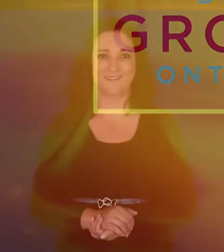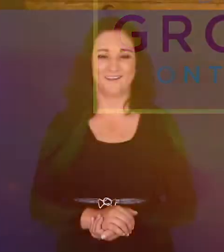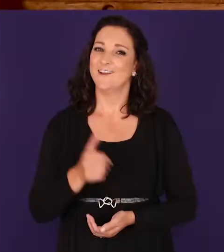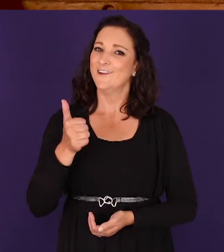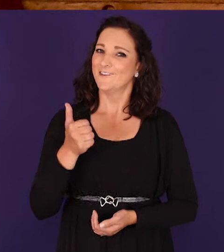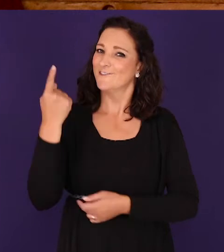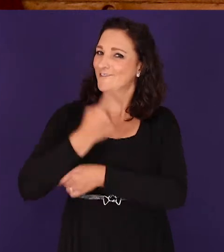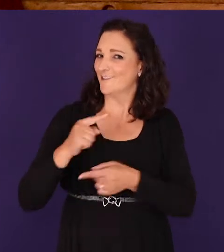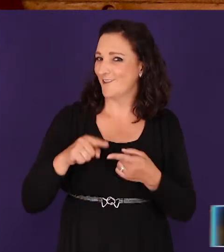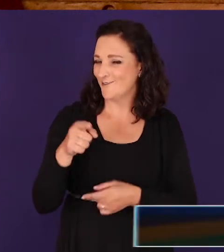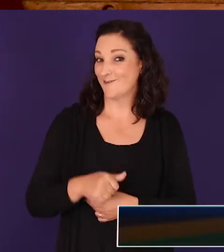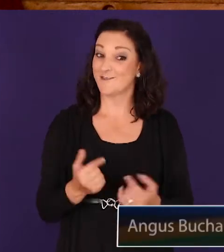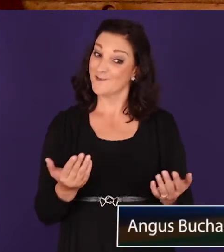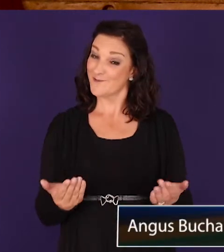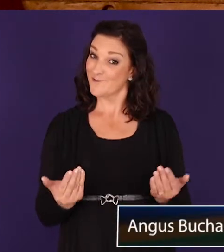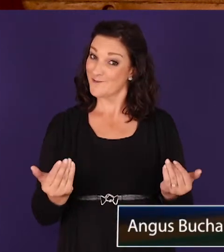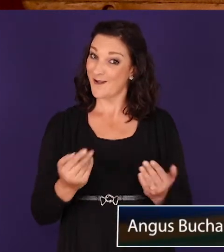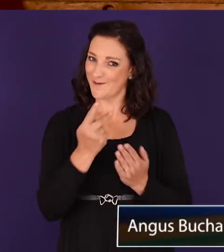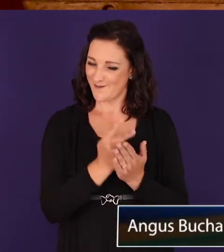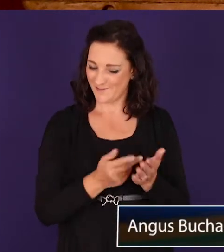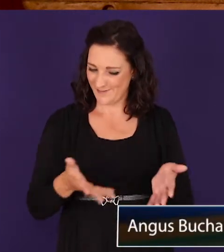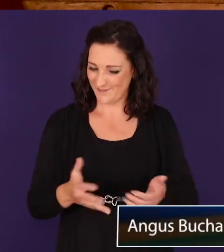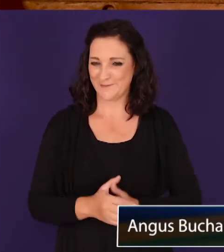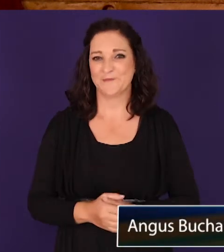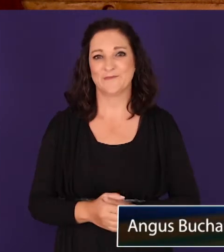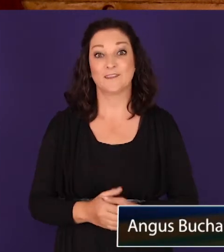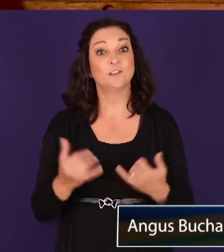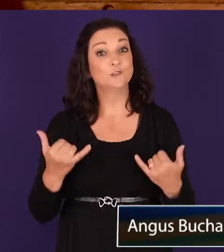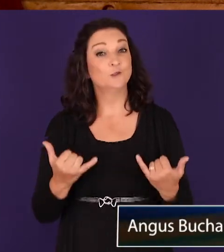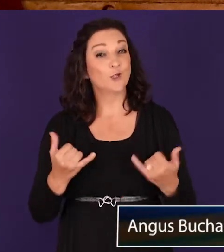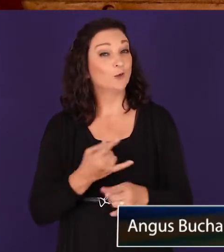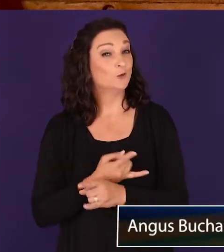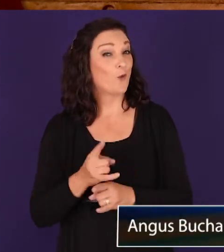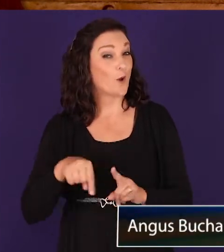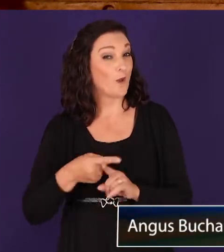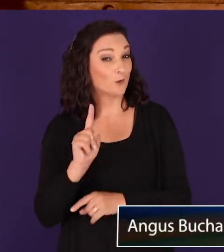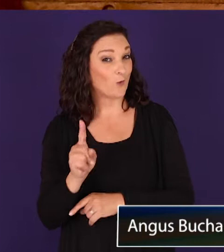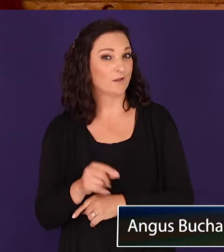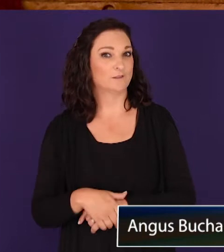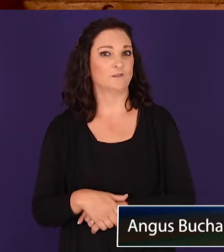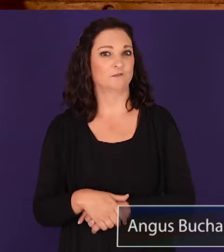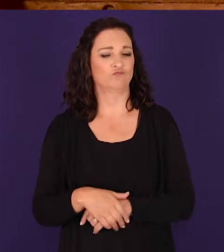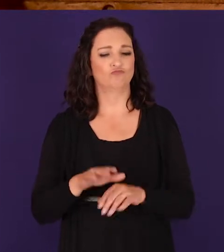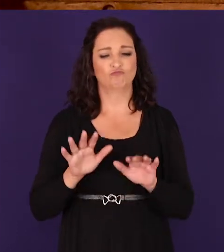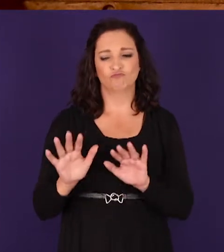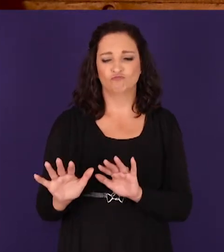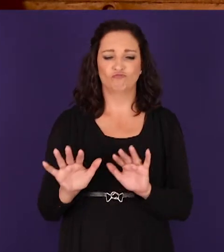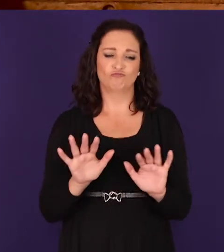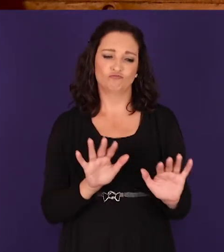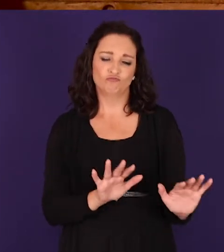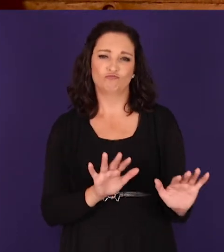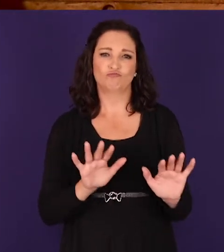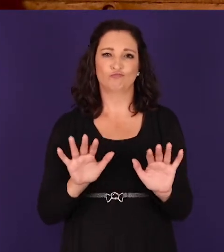a very good day to you and welcome to the program today we want to speak about moving slowly